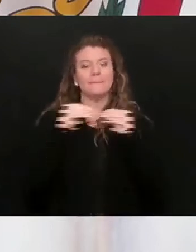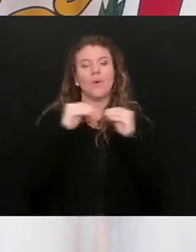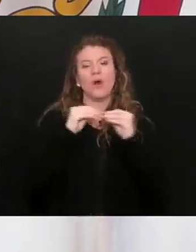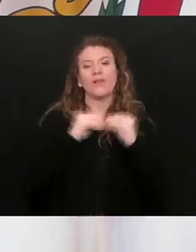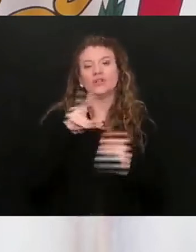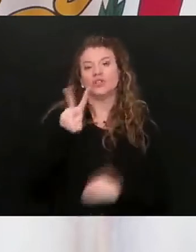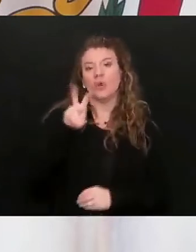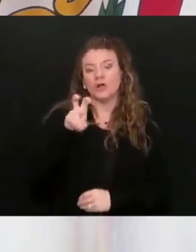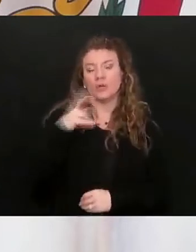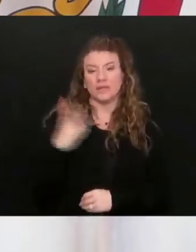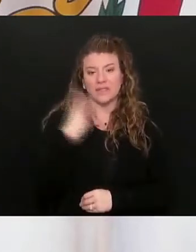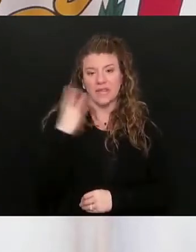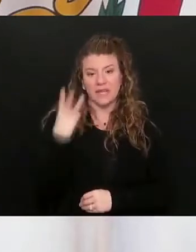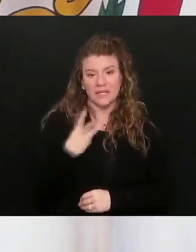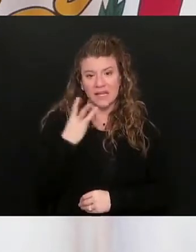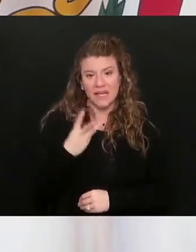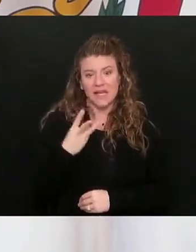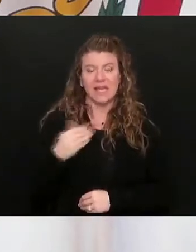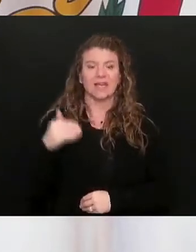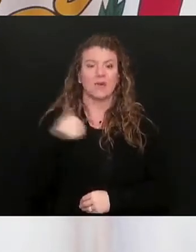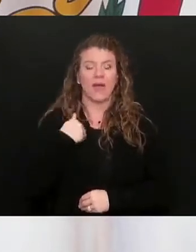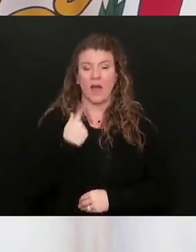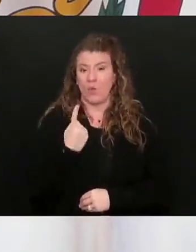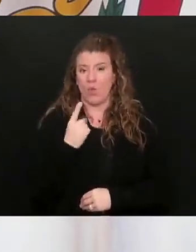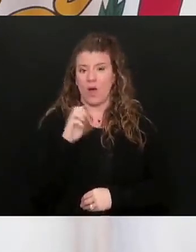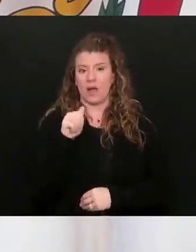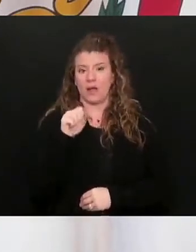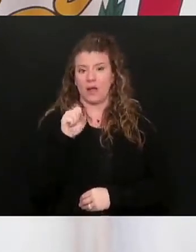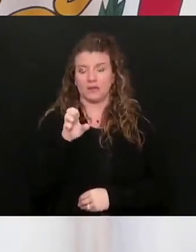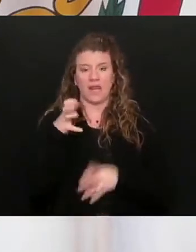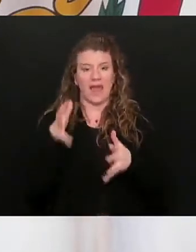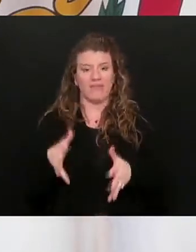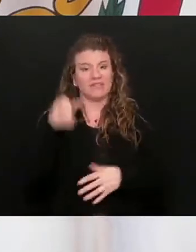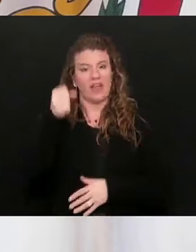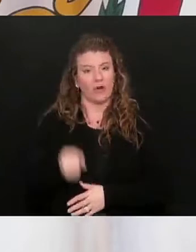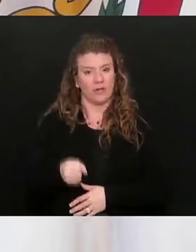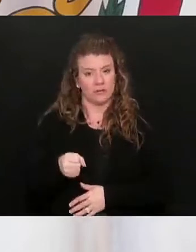on Wednesday, and we just have one case left at Southern.